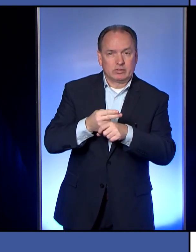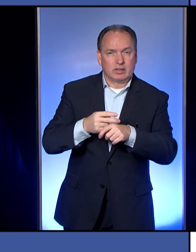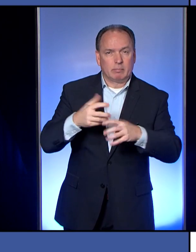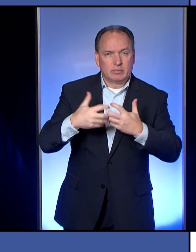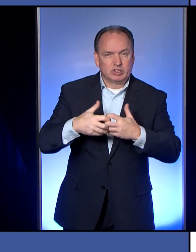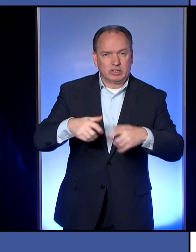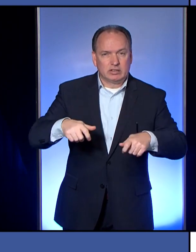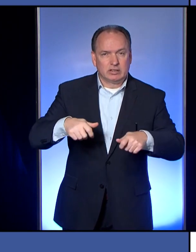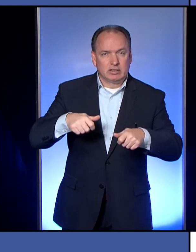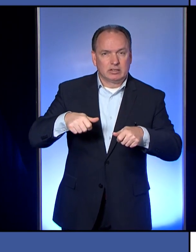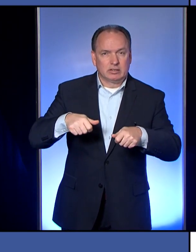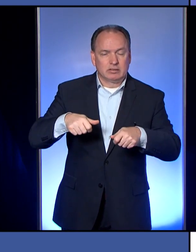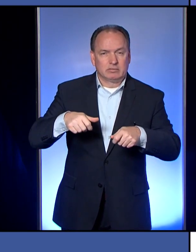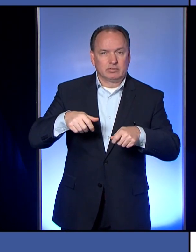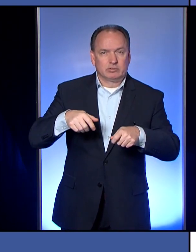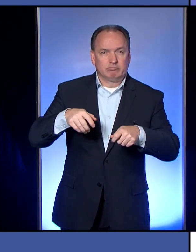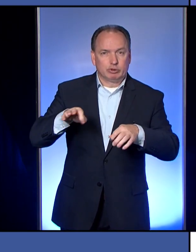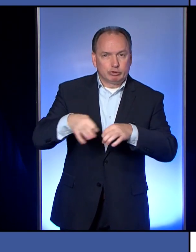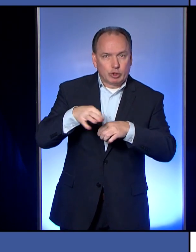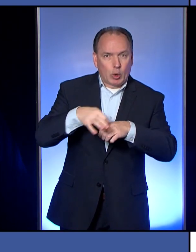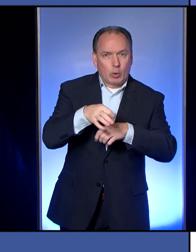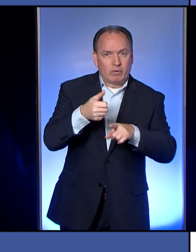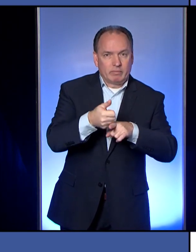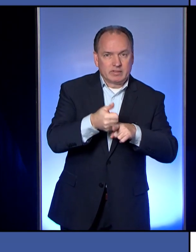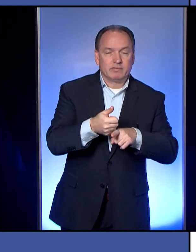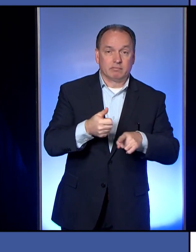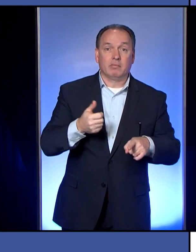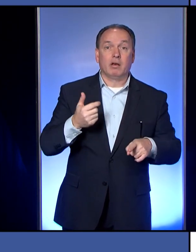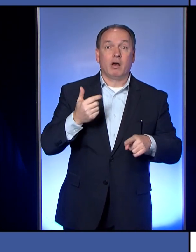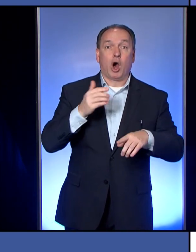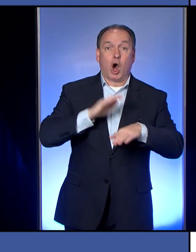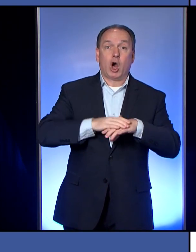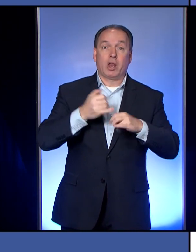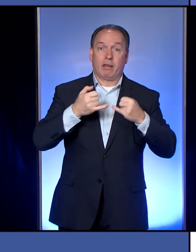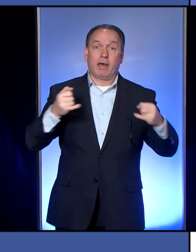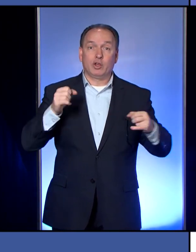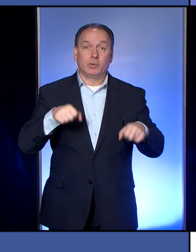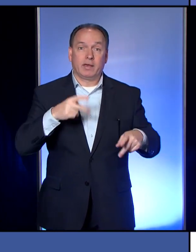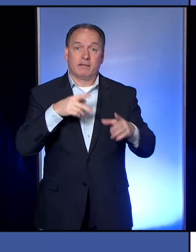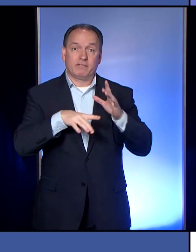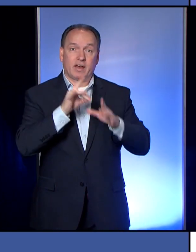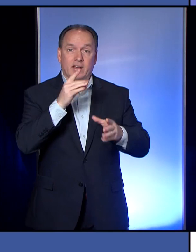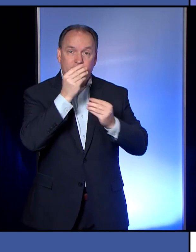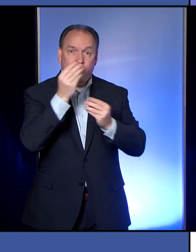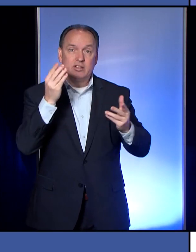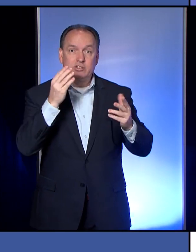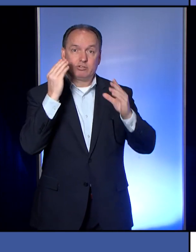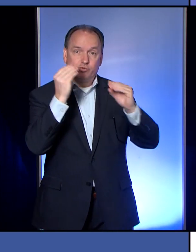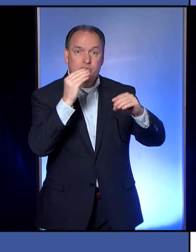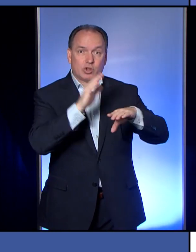website, and I believe it's on ours now too, they said they have instructions on how to make them easily. I haven't had a chance to look at those yet.